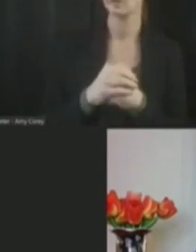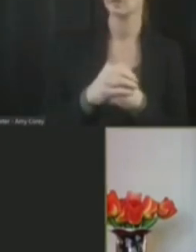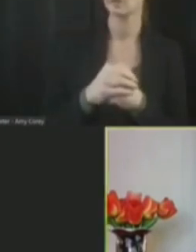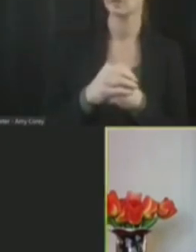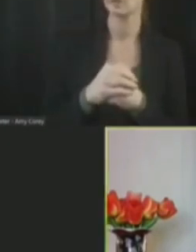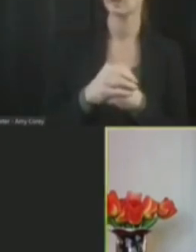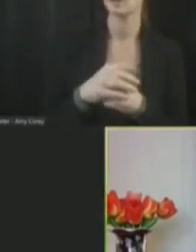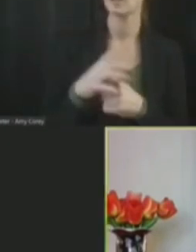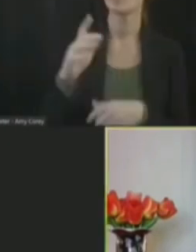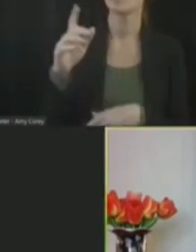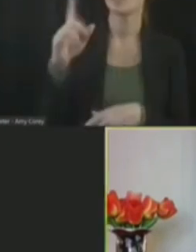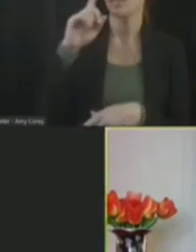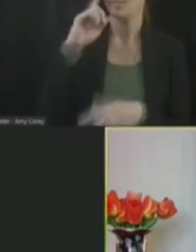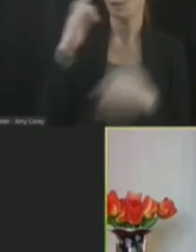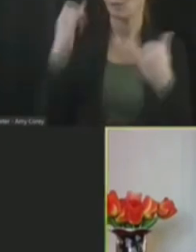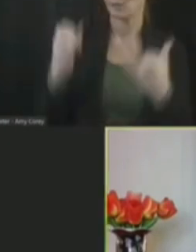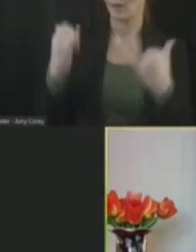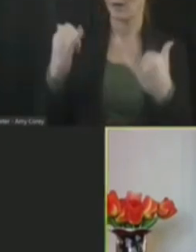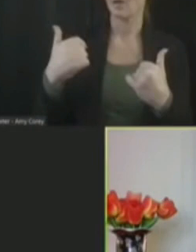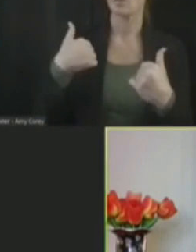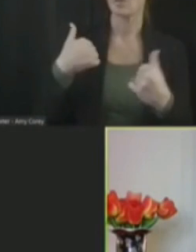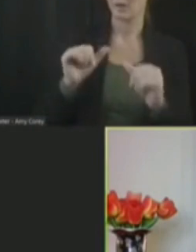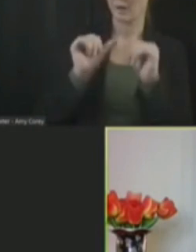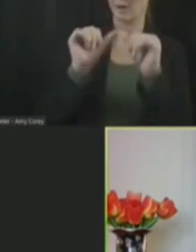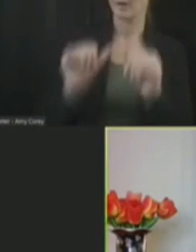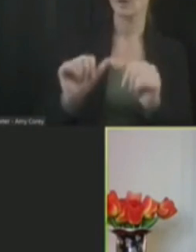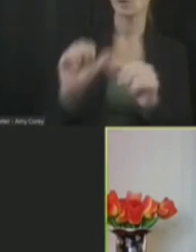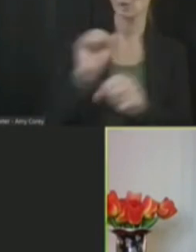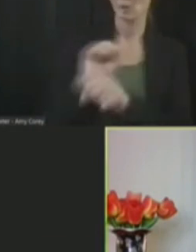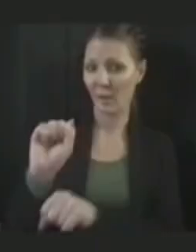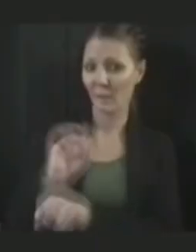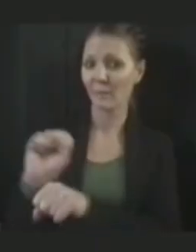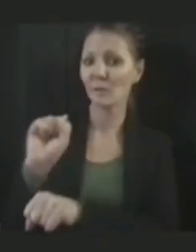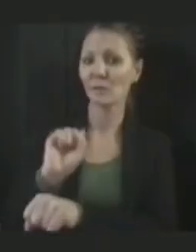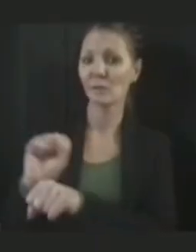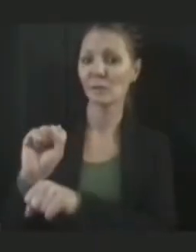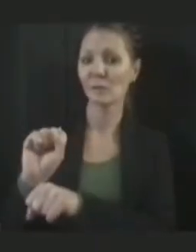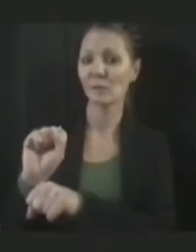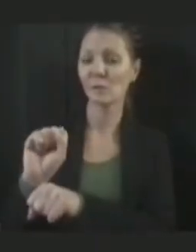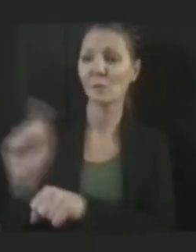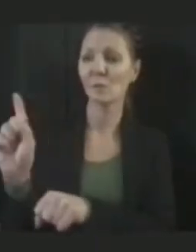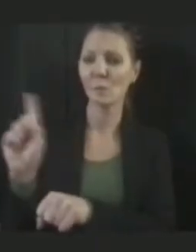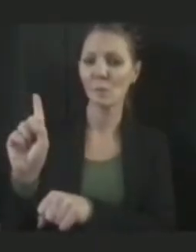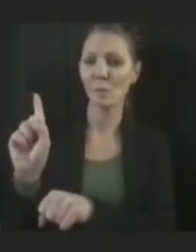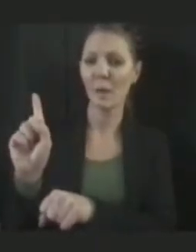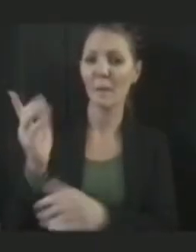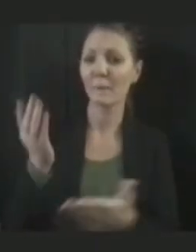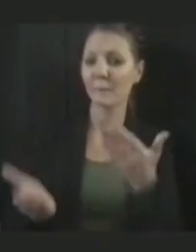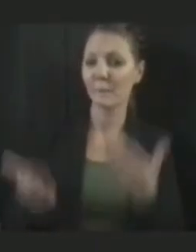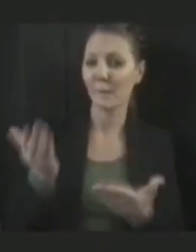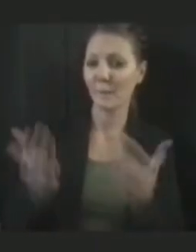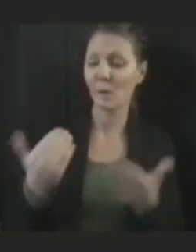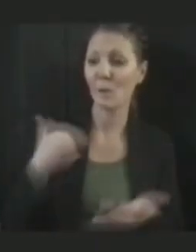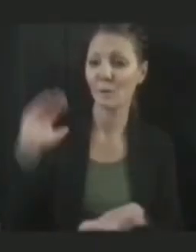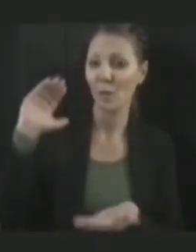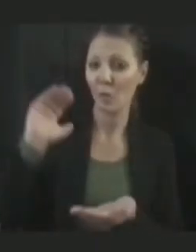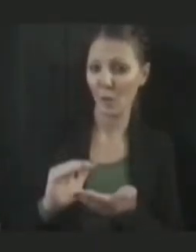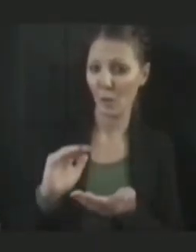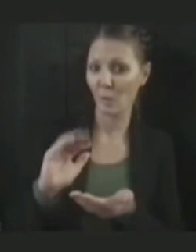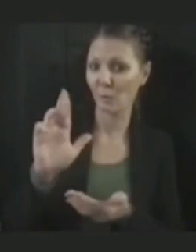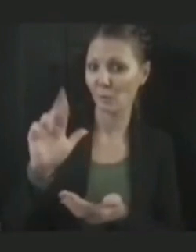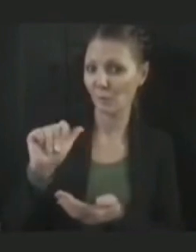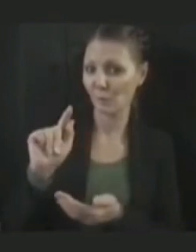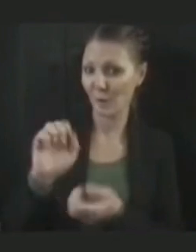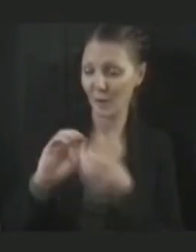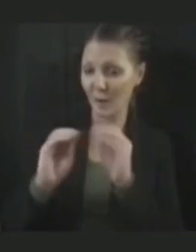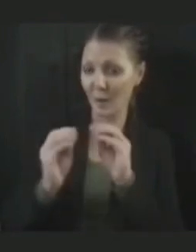I think at this point we are continuing our efforts in places where there may be lower rates and continuing